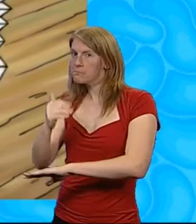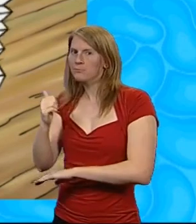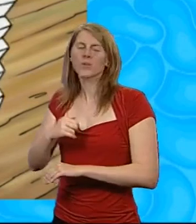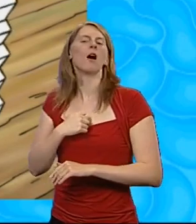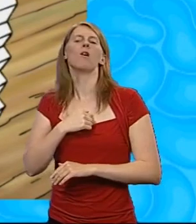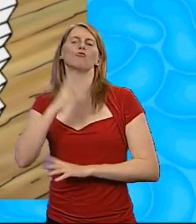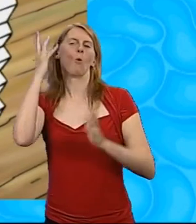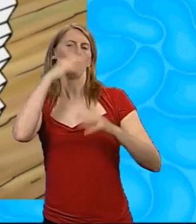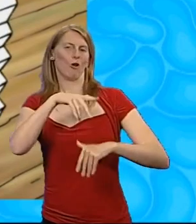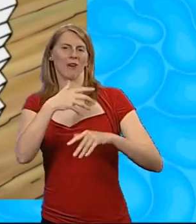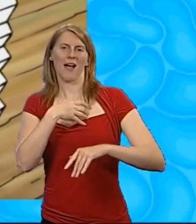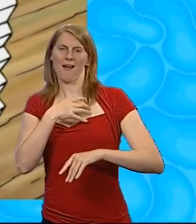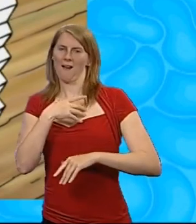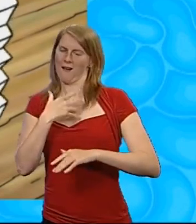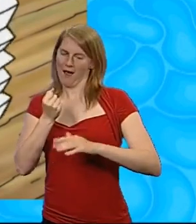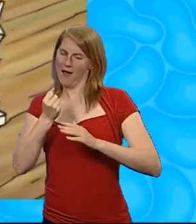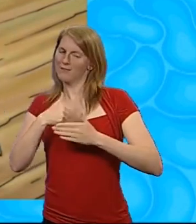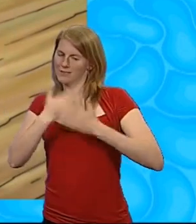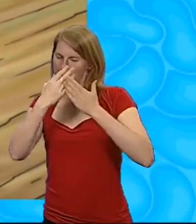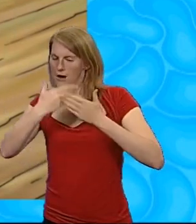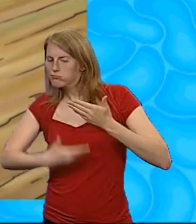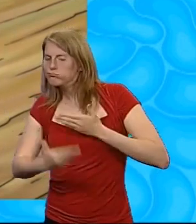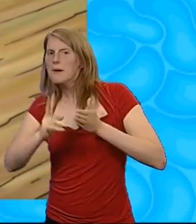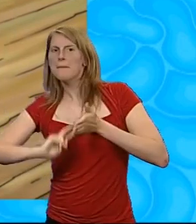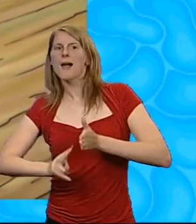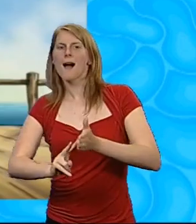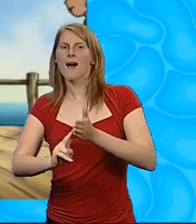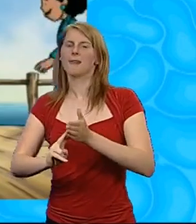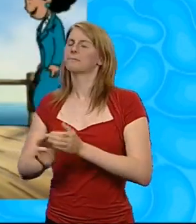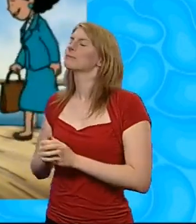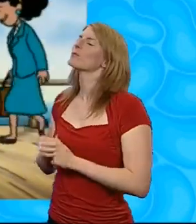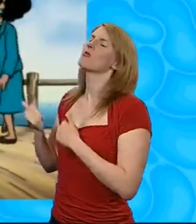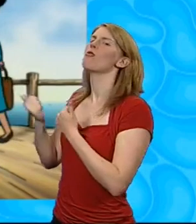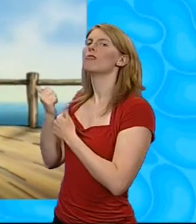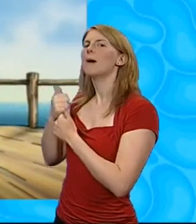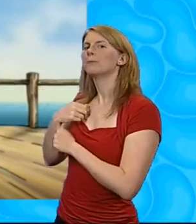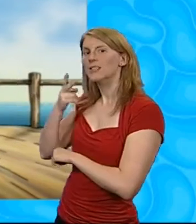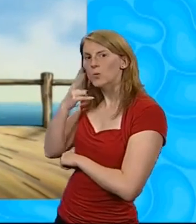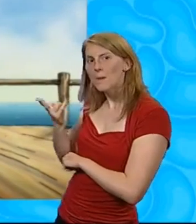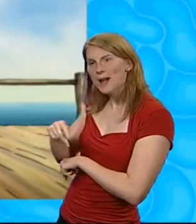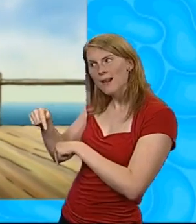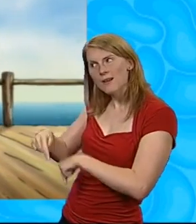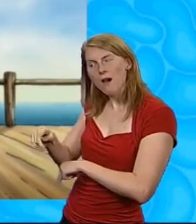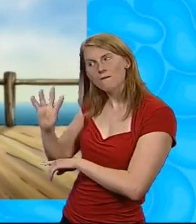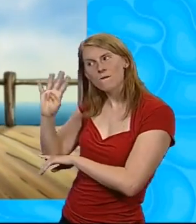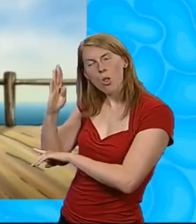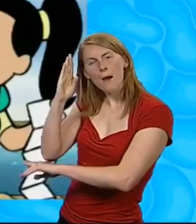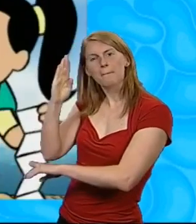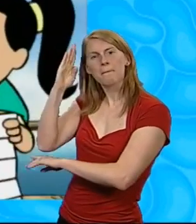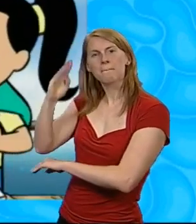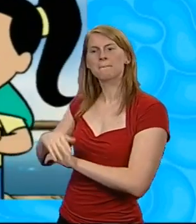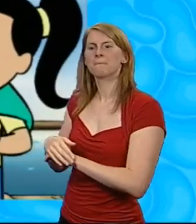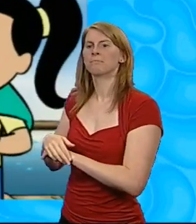Mrs. Truman. I have the entire day completely scheduled. Okay, then I'll see you back here at four sharp.